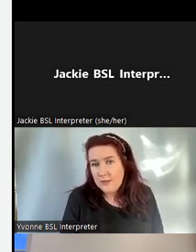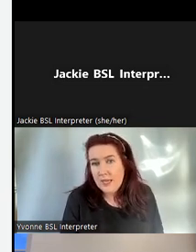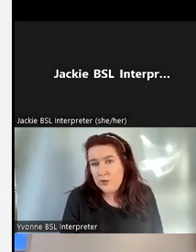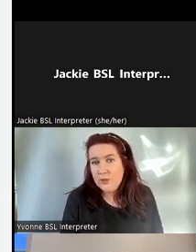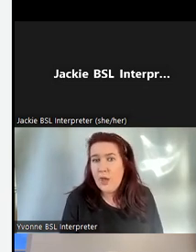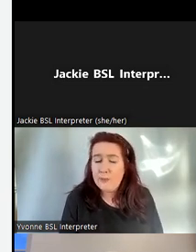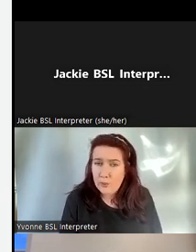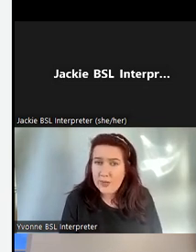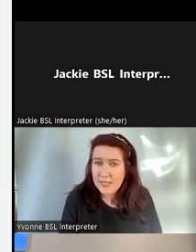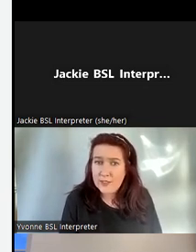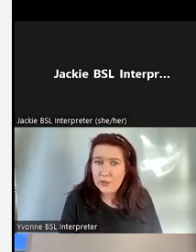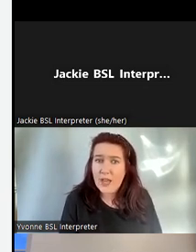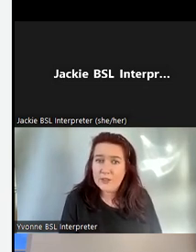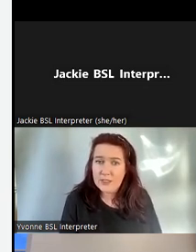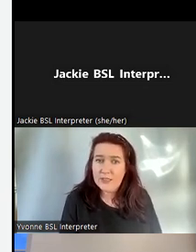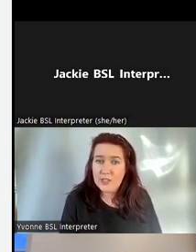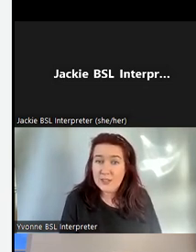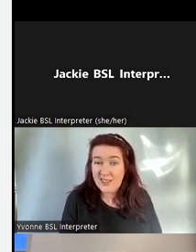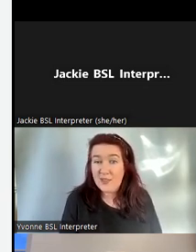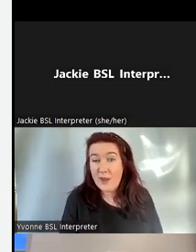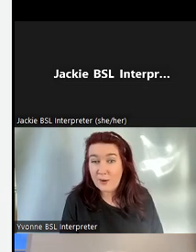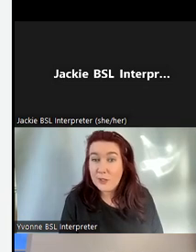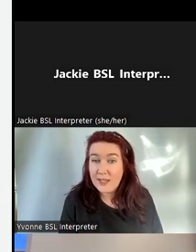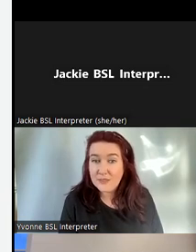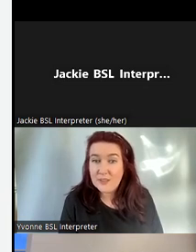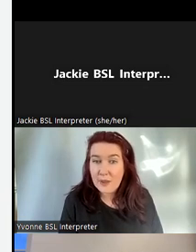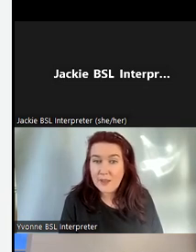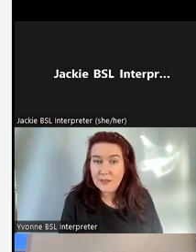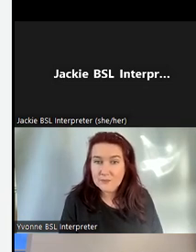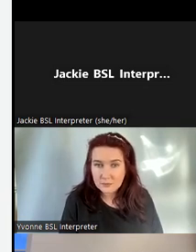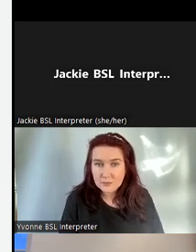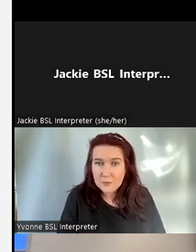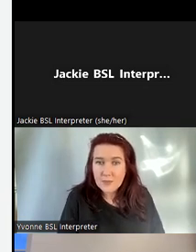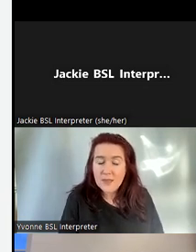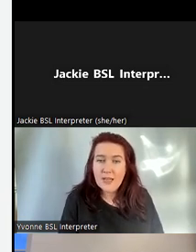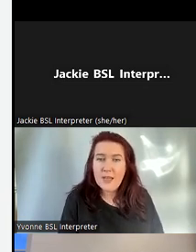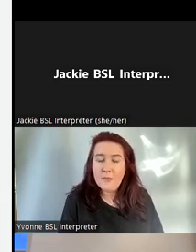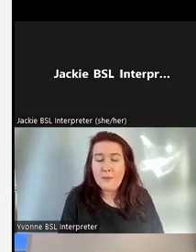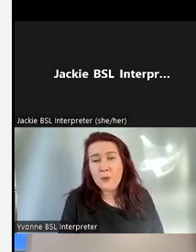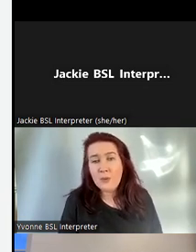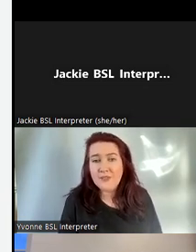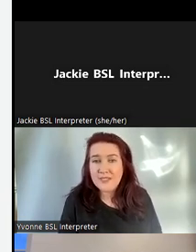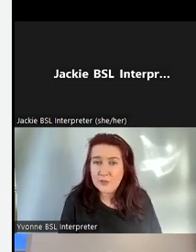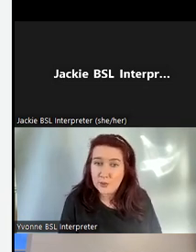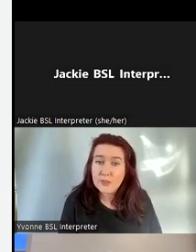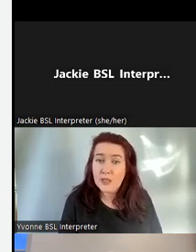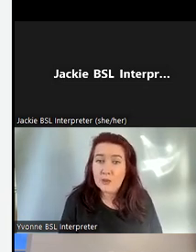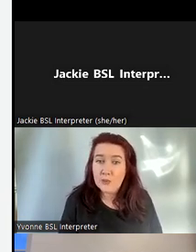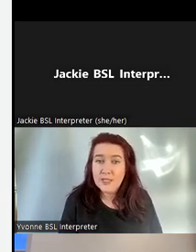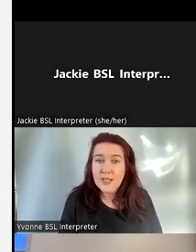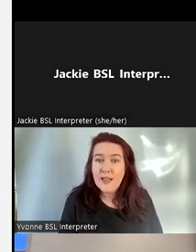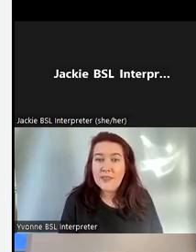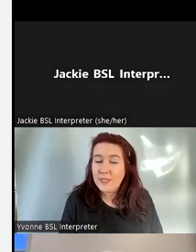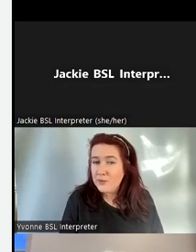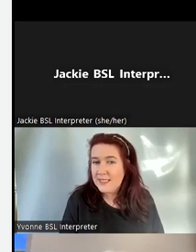it shows how important it is to look after these donations and that we are looking after them well. But when we have Deaf schools that